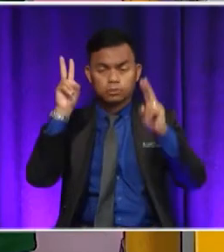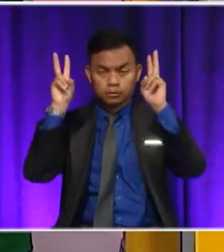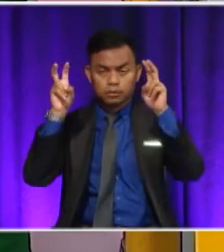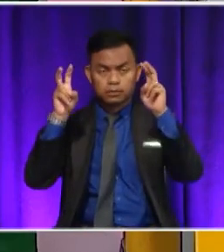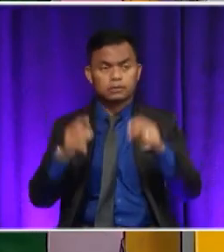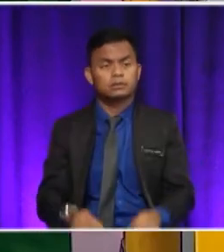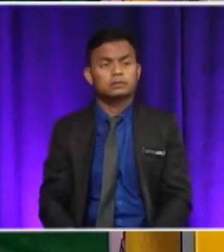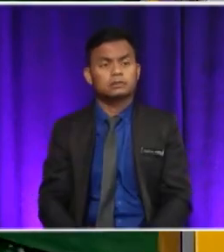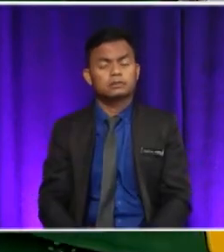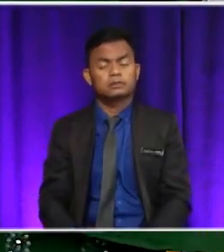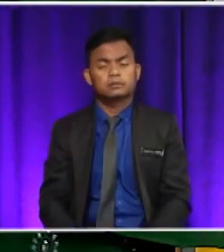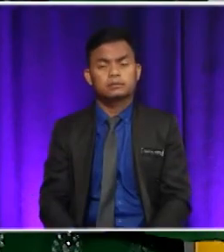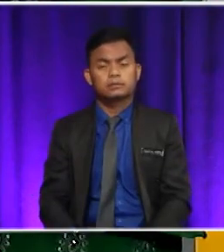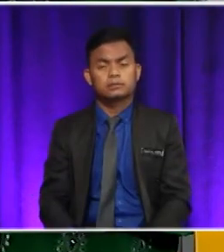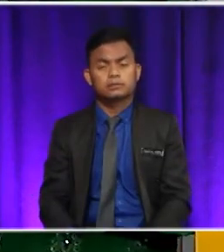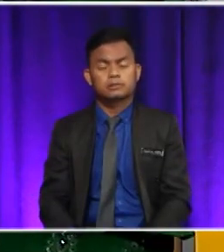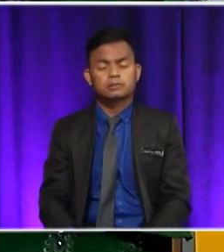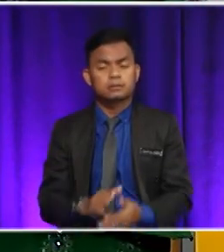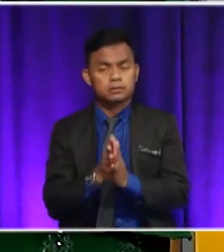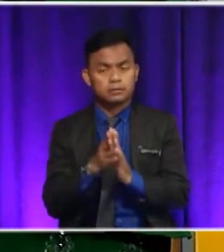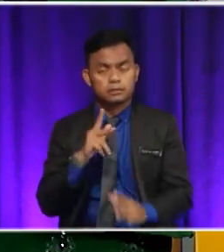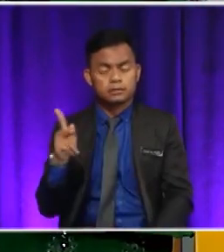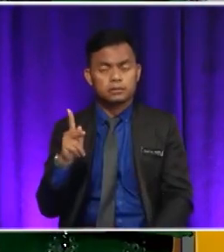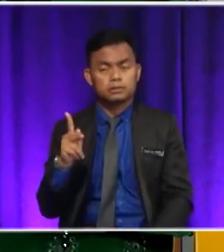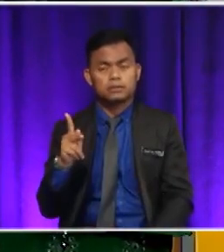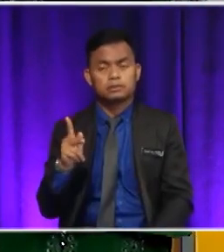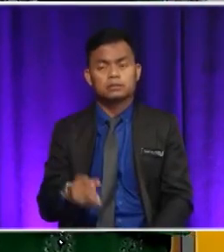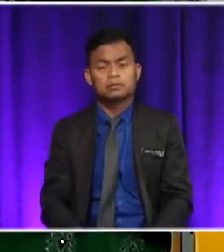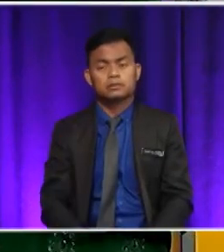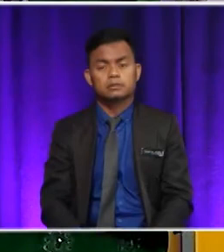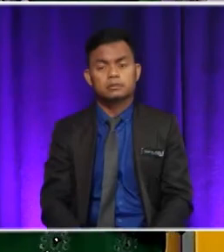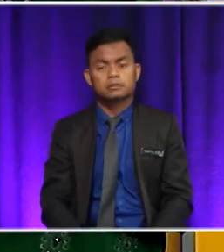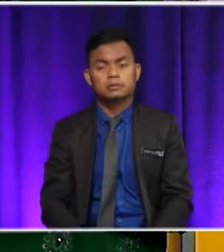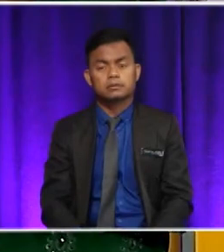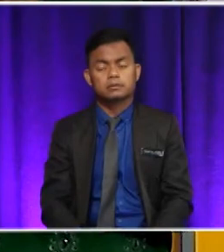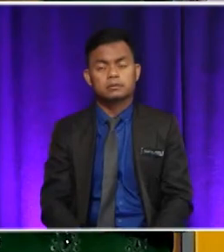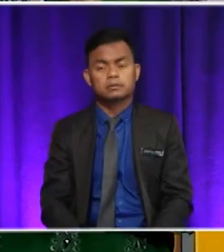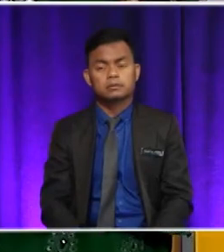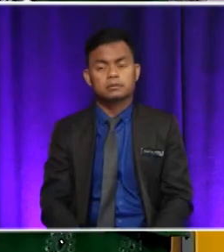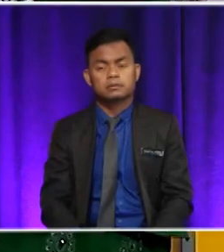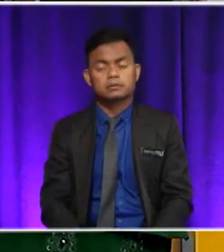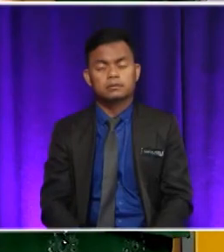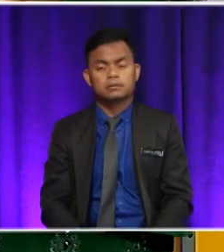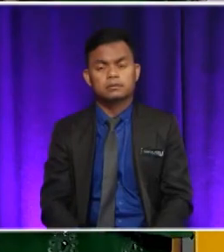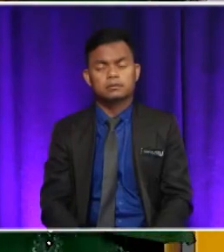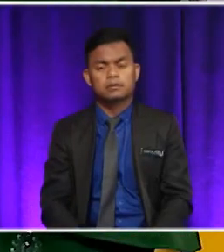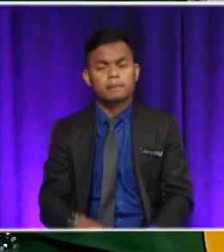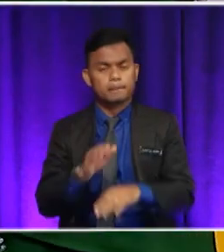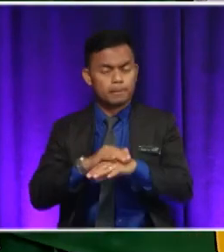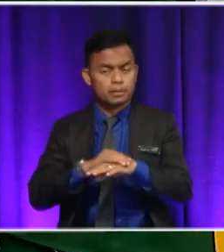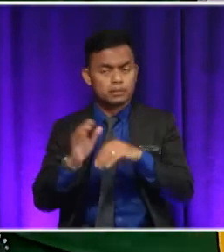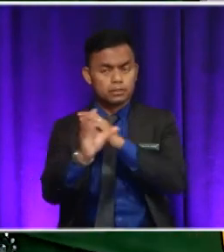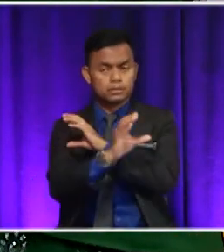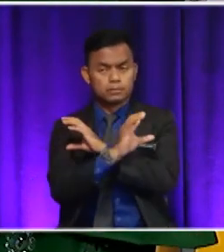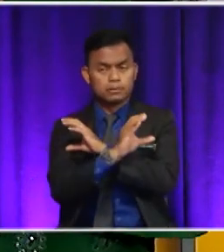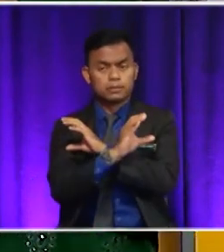would actually lead to the incredible part of the story. so despite many dangers, despite many challenges, he